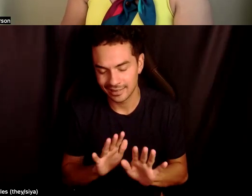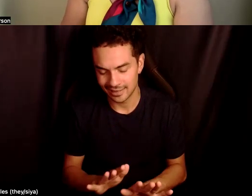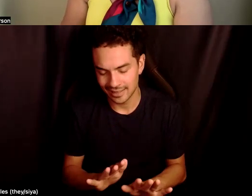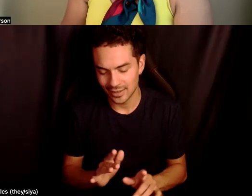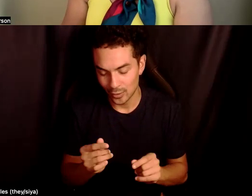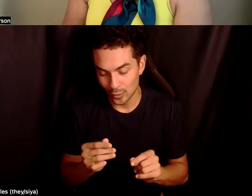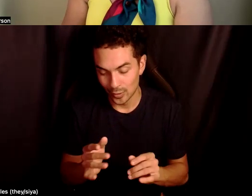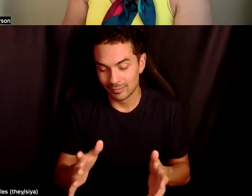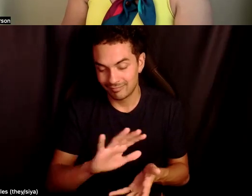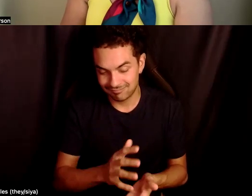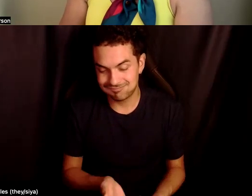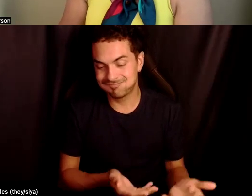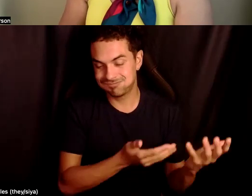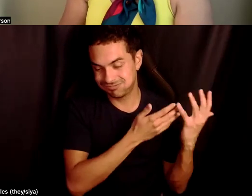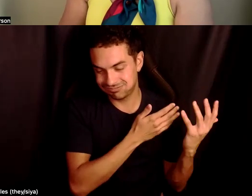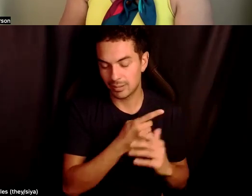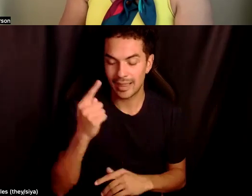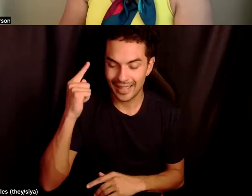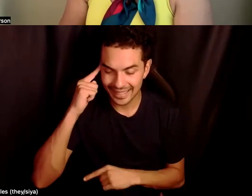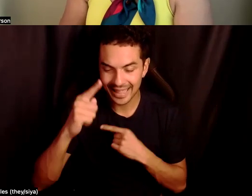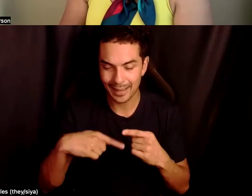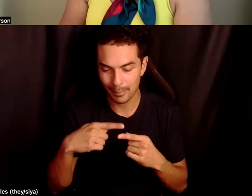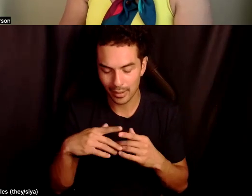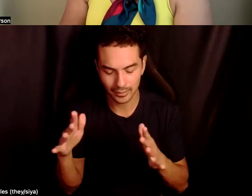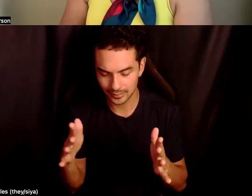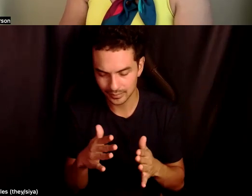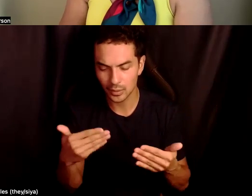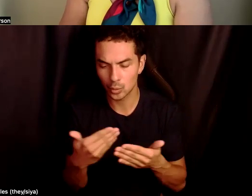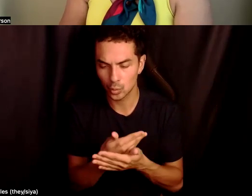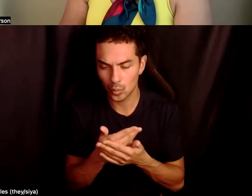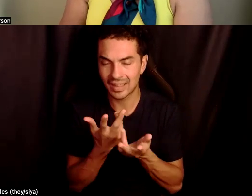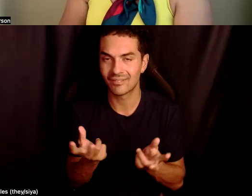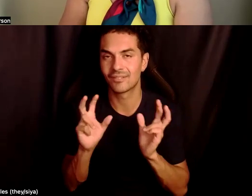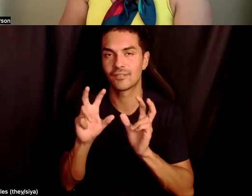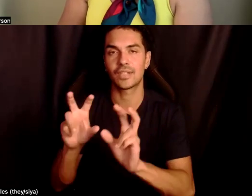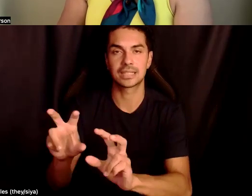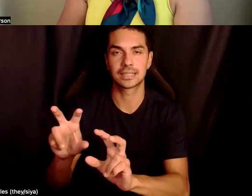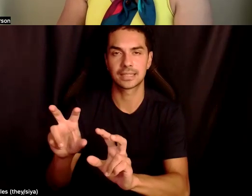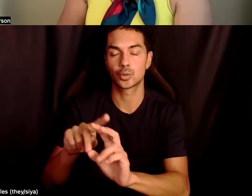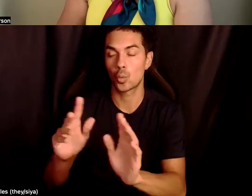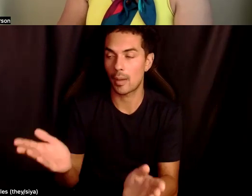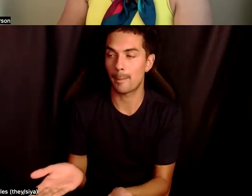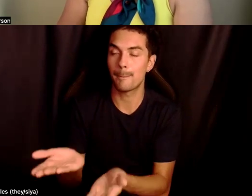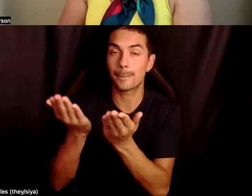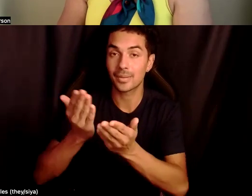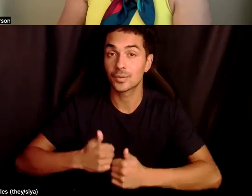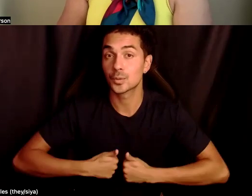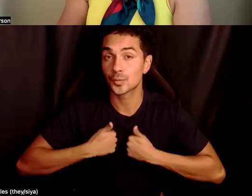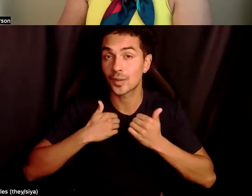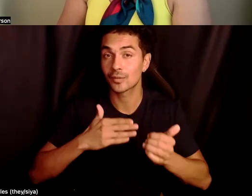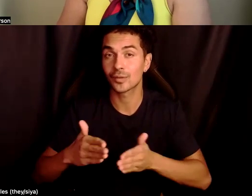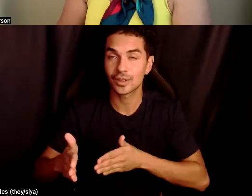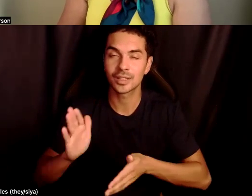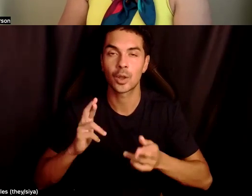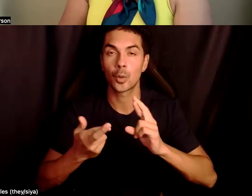about how we can, um, really begin to invest in and uplift, um, survivors, you know, our